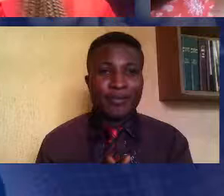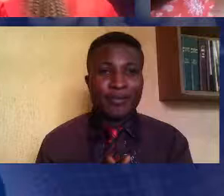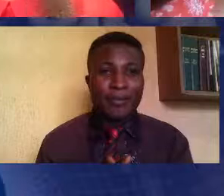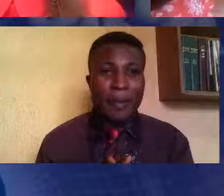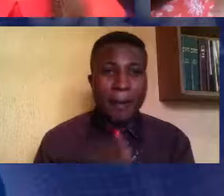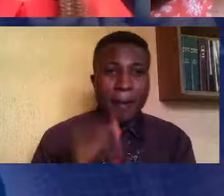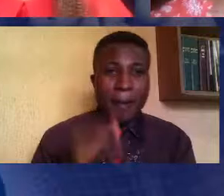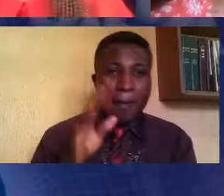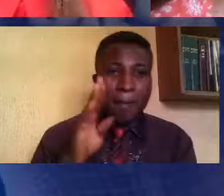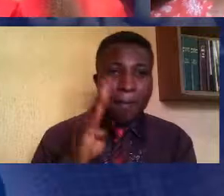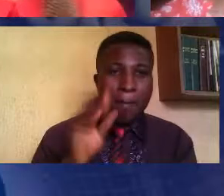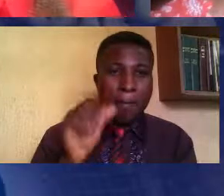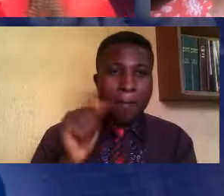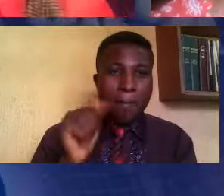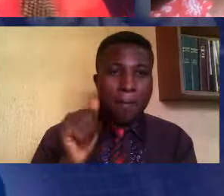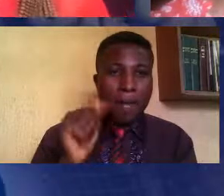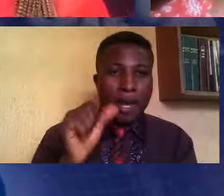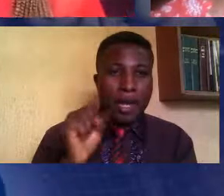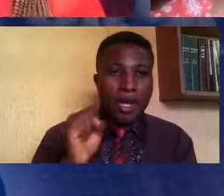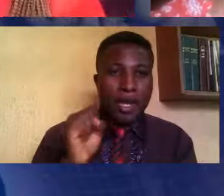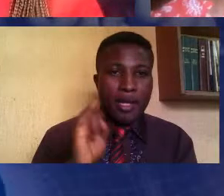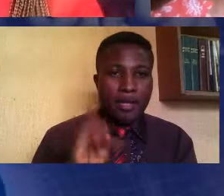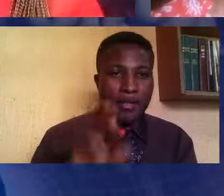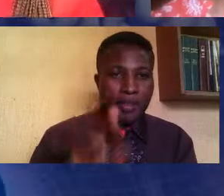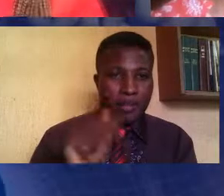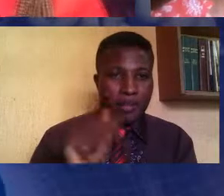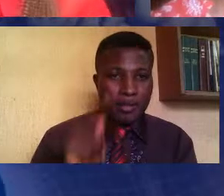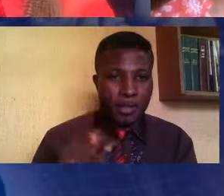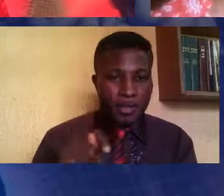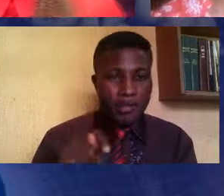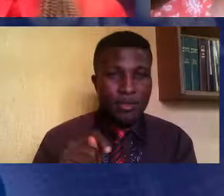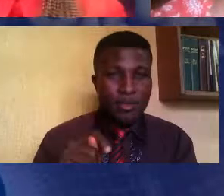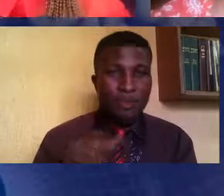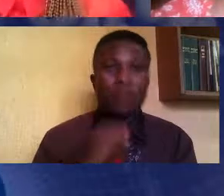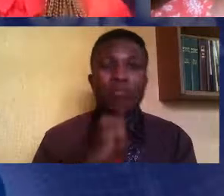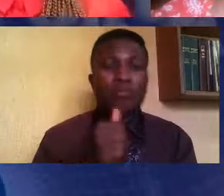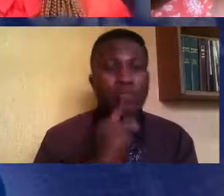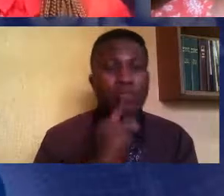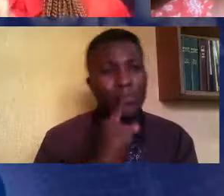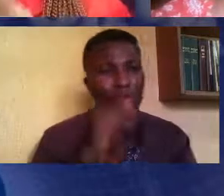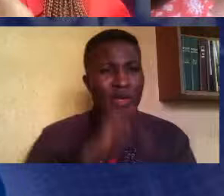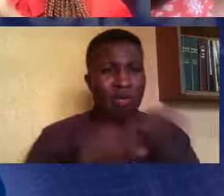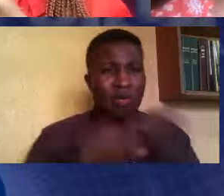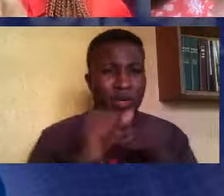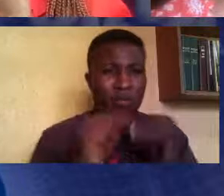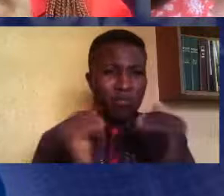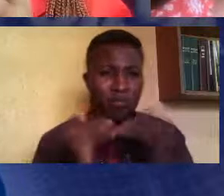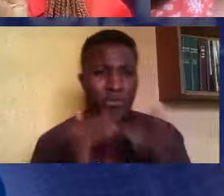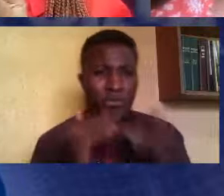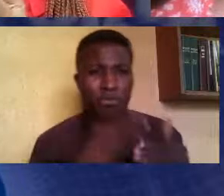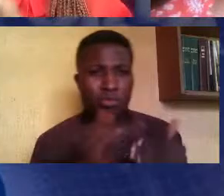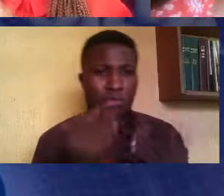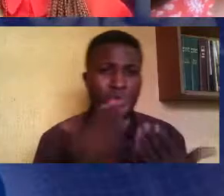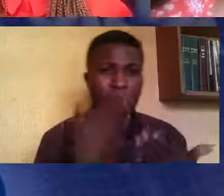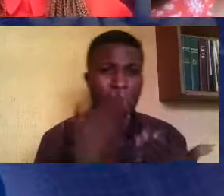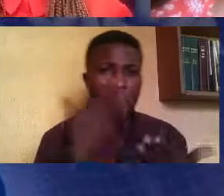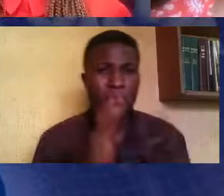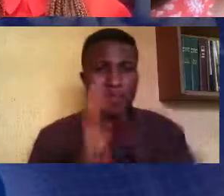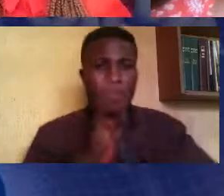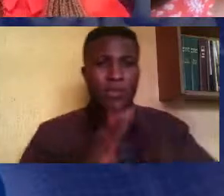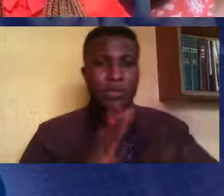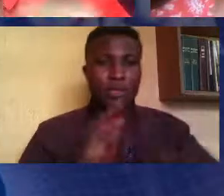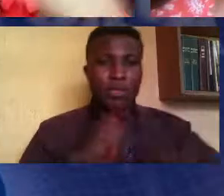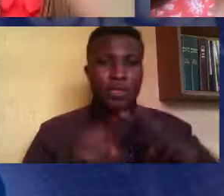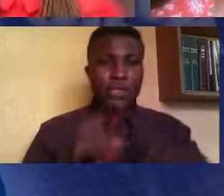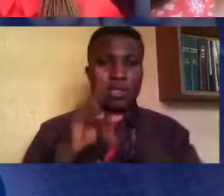about equating a nasty attitude with Down Syndrome or a disability. But I think, I'm sure it's not